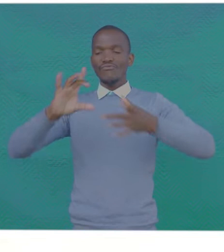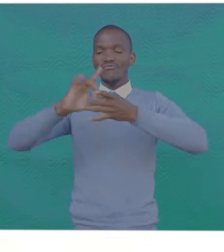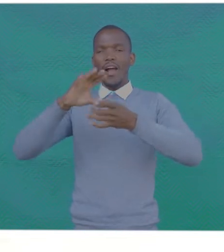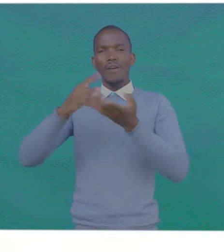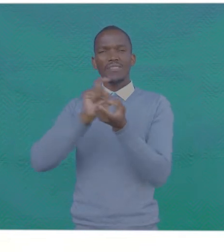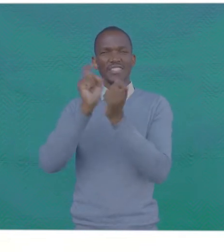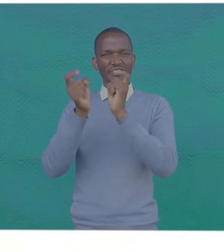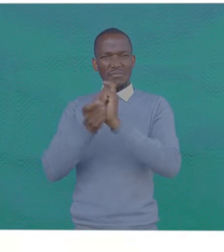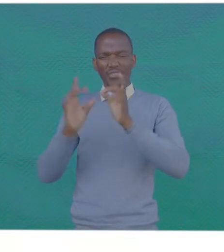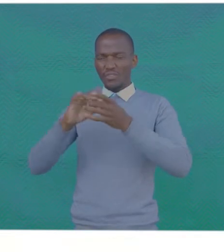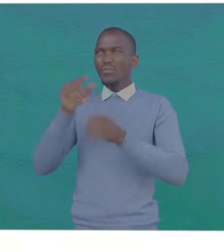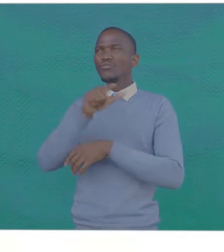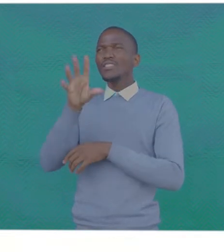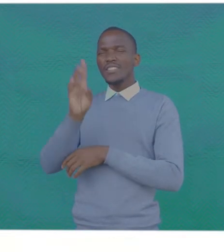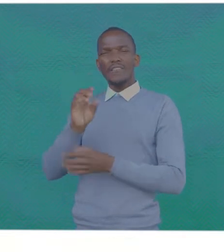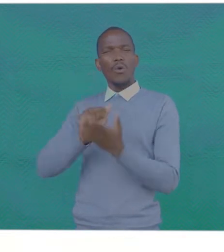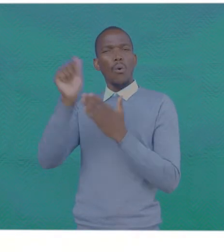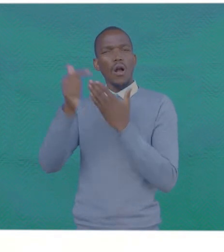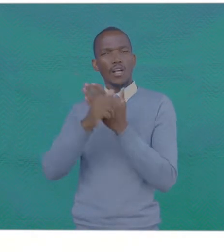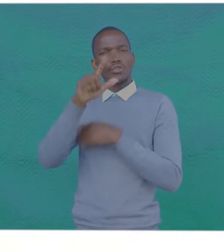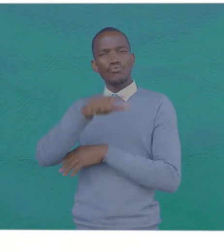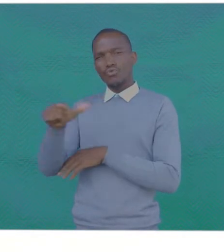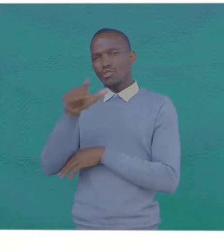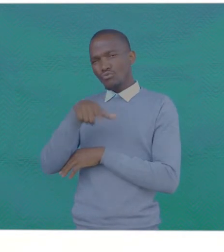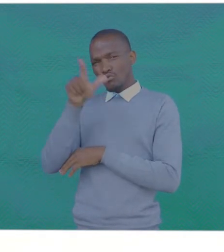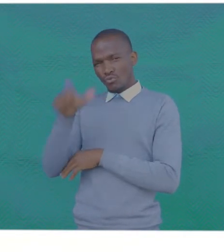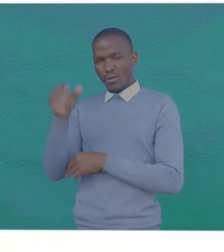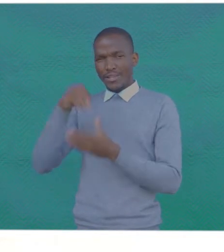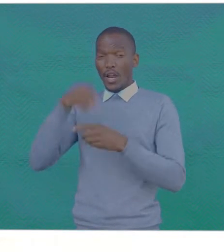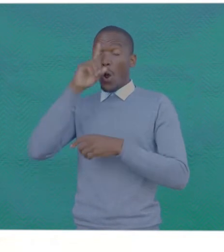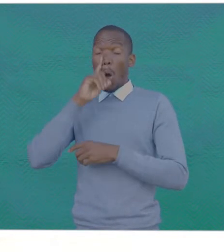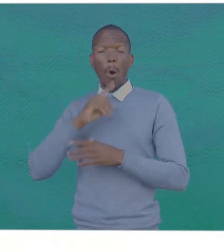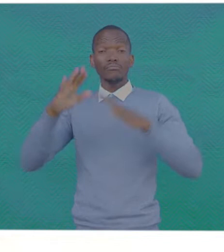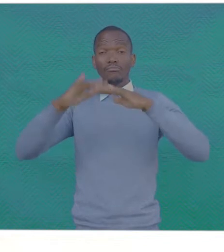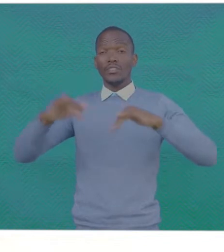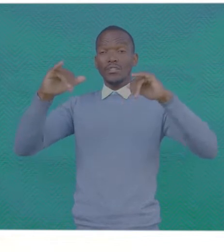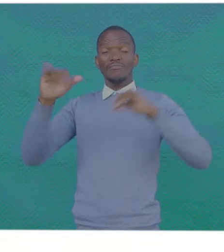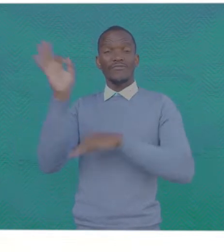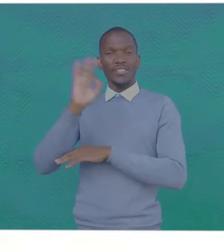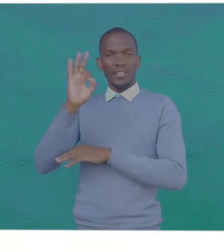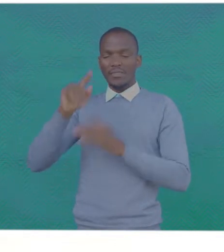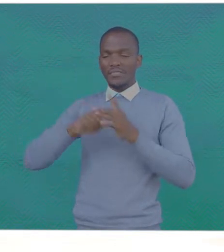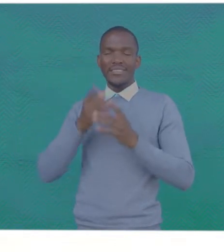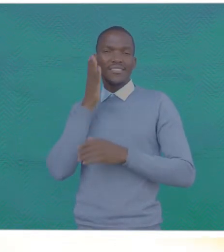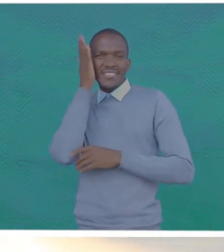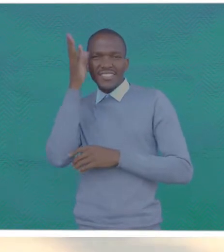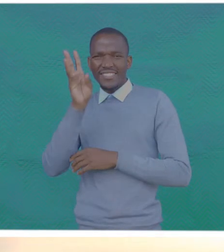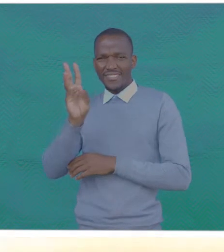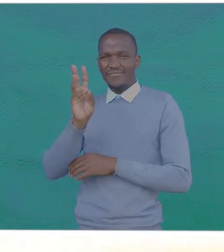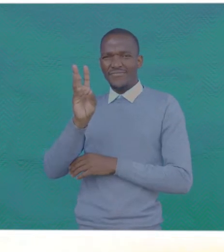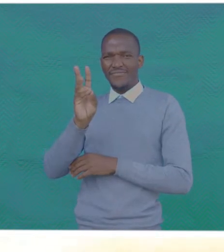And be part of the change by joining us on the 27th of August 2022 at the Old